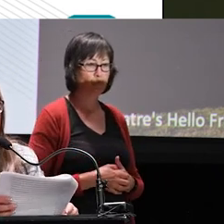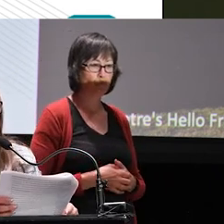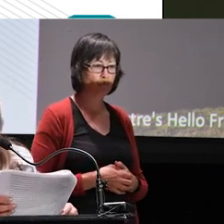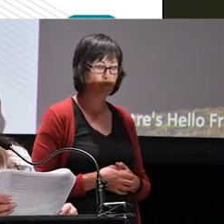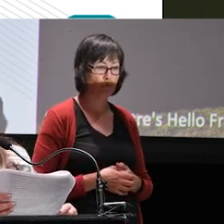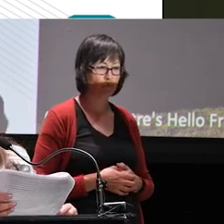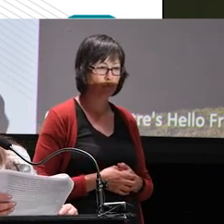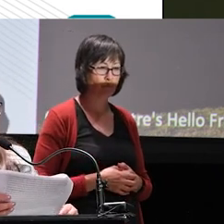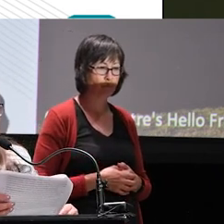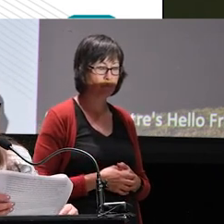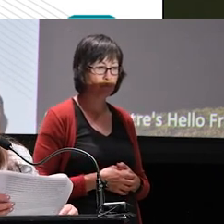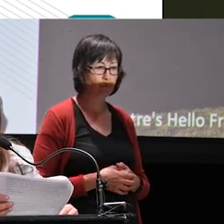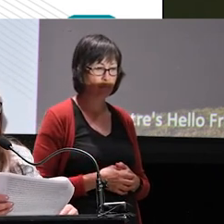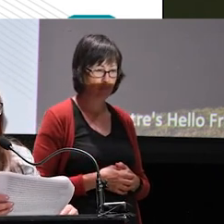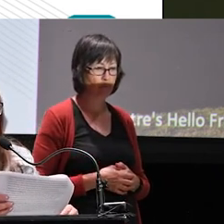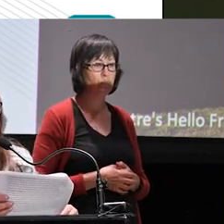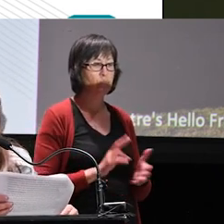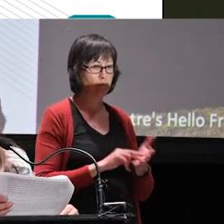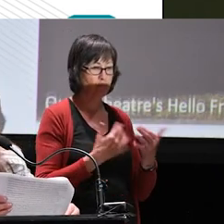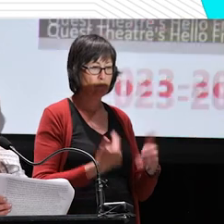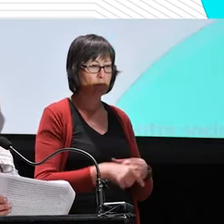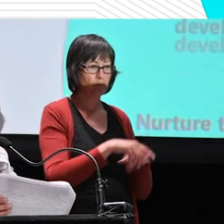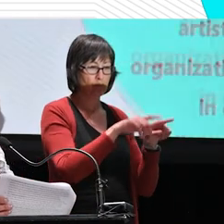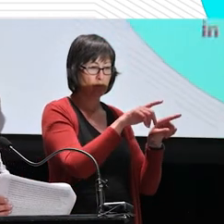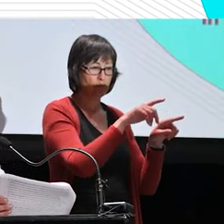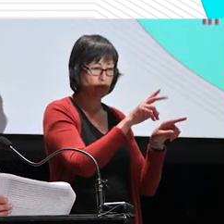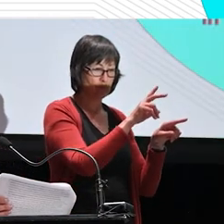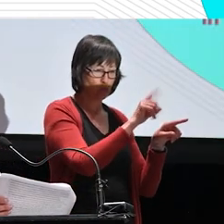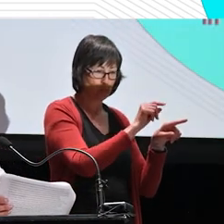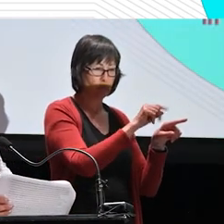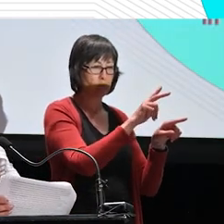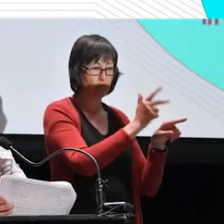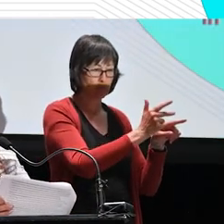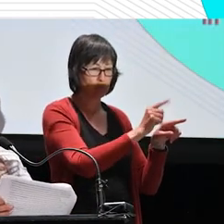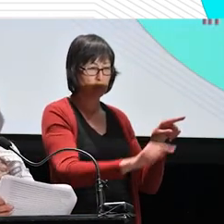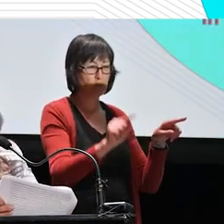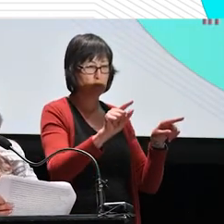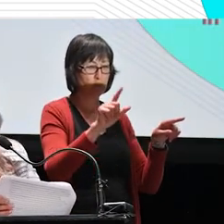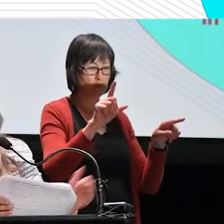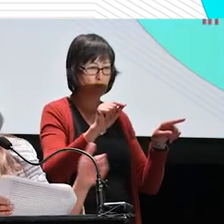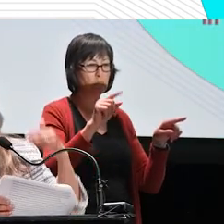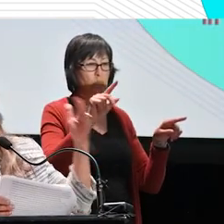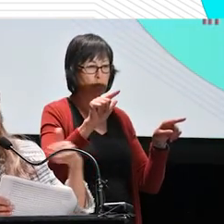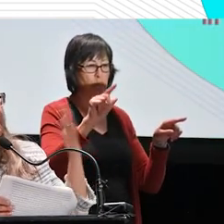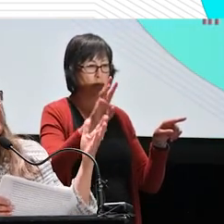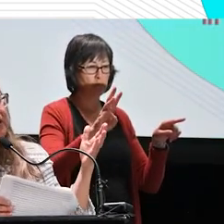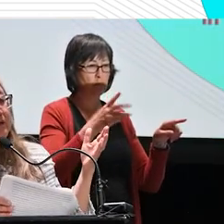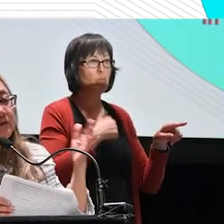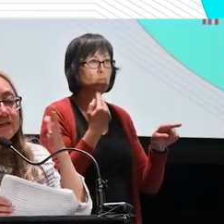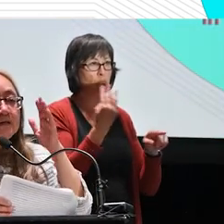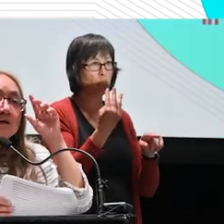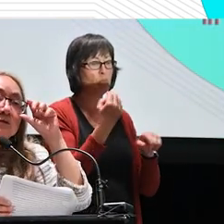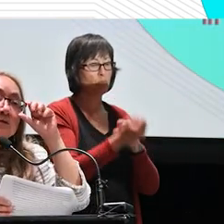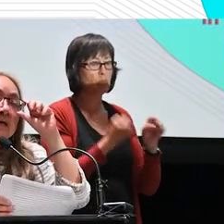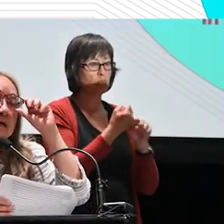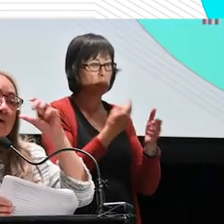So, that then leads us to 2023 to 26. In the four-year, so we run on a four-year budget cycle